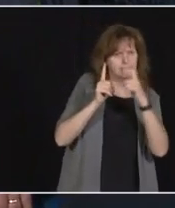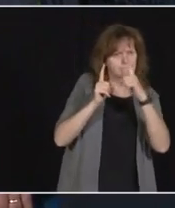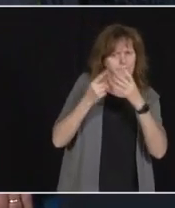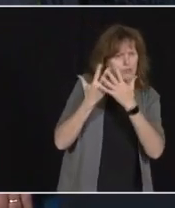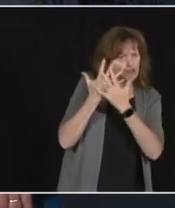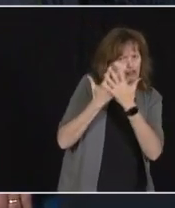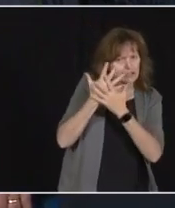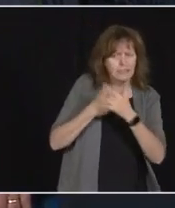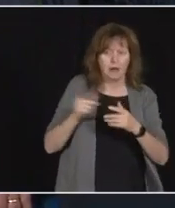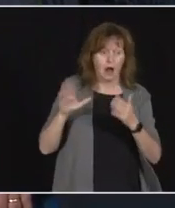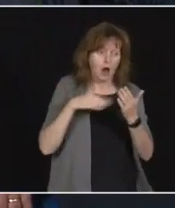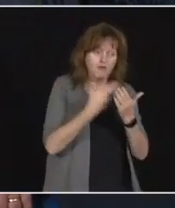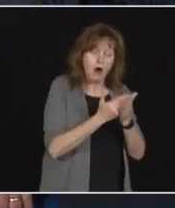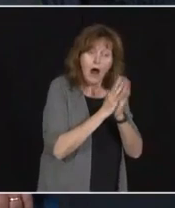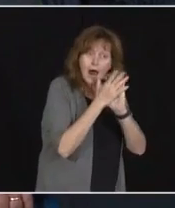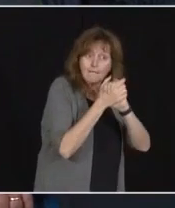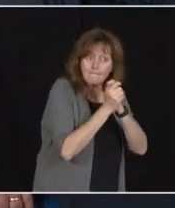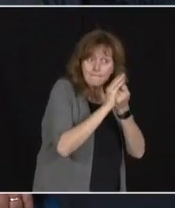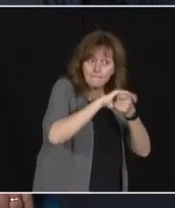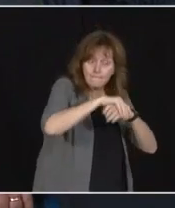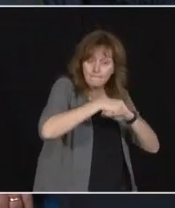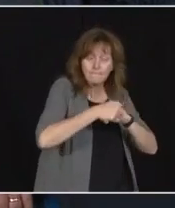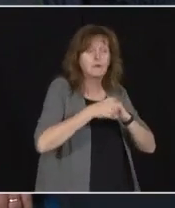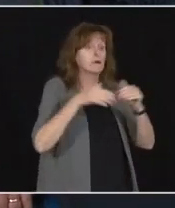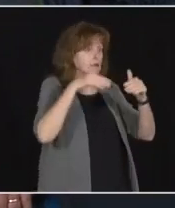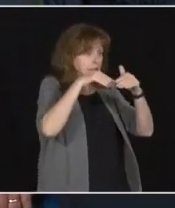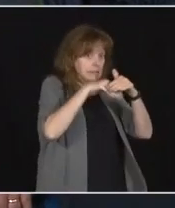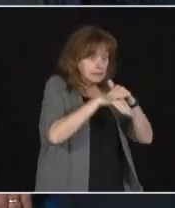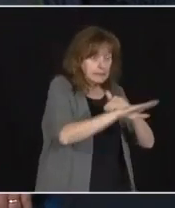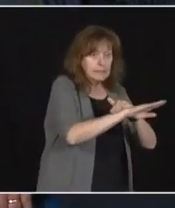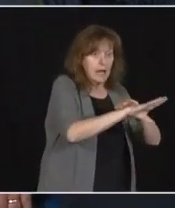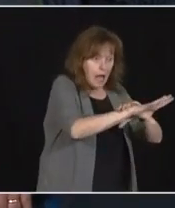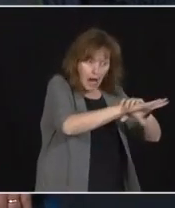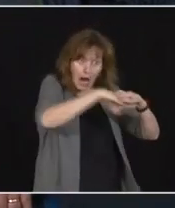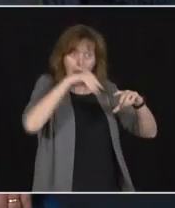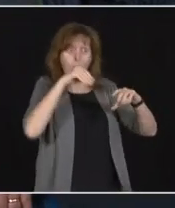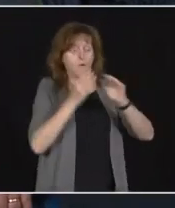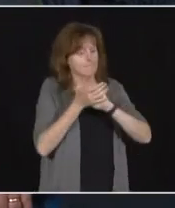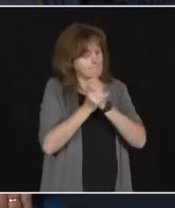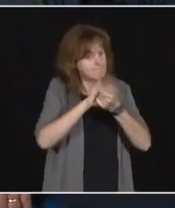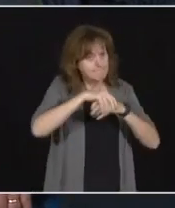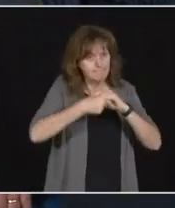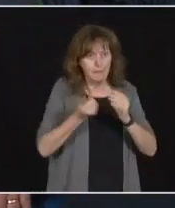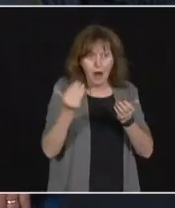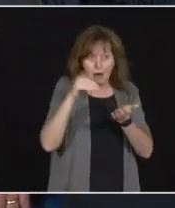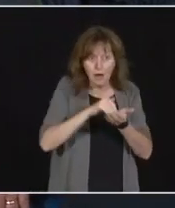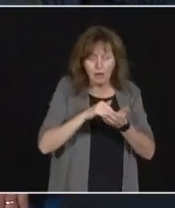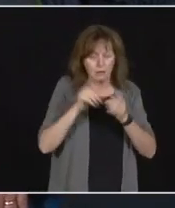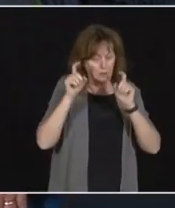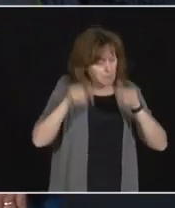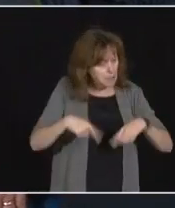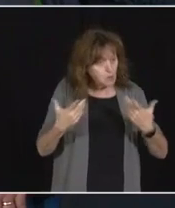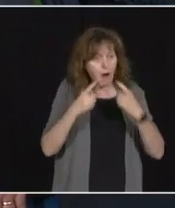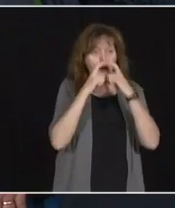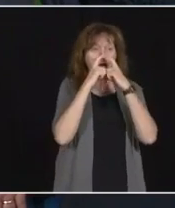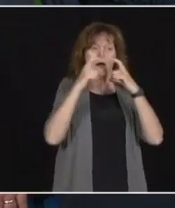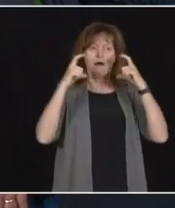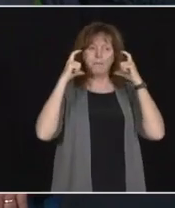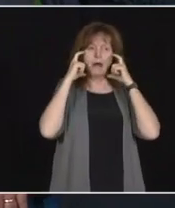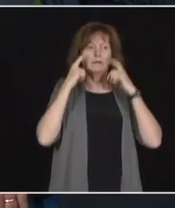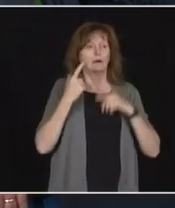depart with soap and water or alcohol-based sanitiser. Wear a mask and stay in designated areas.